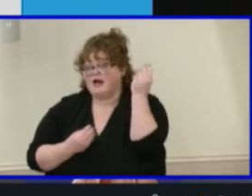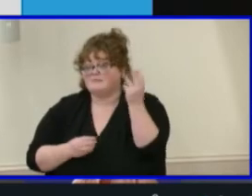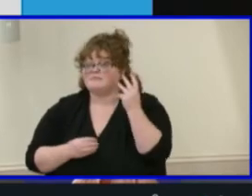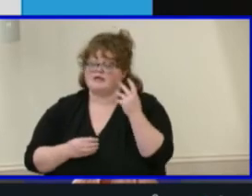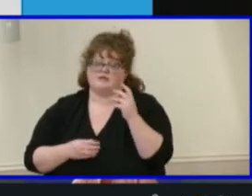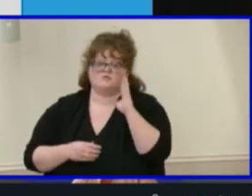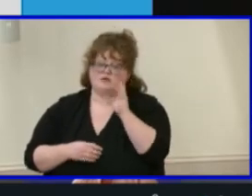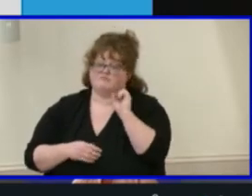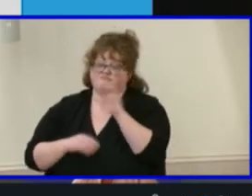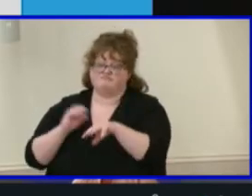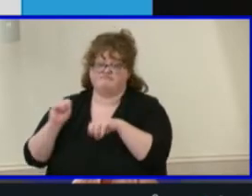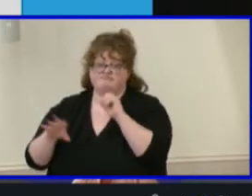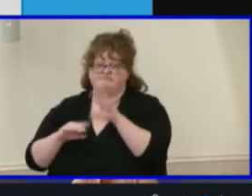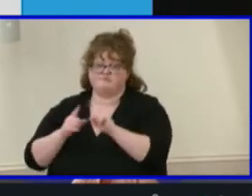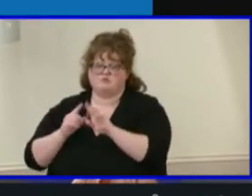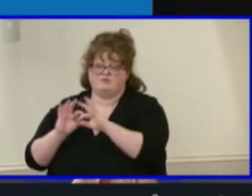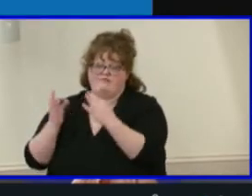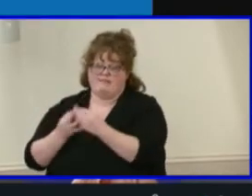the way.